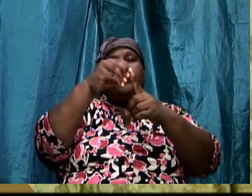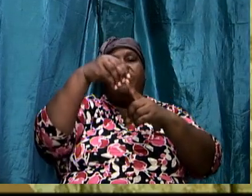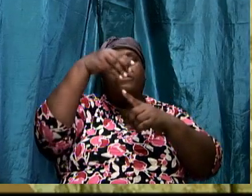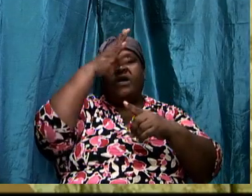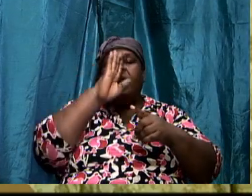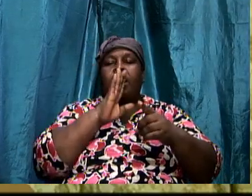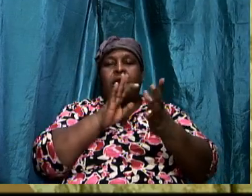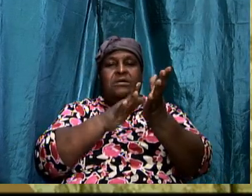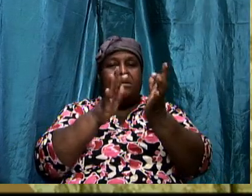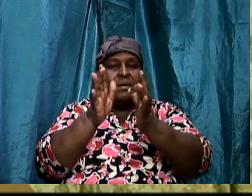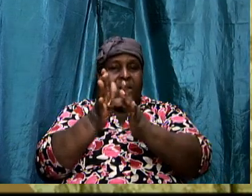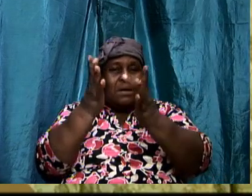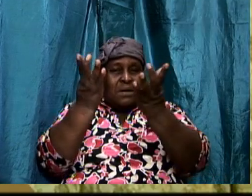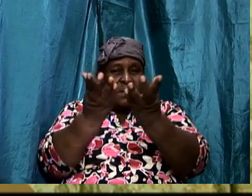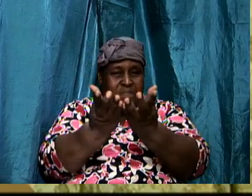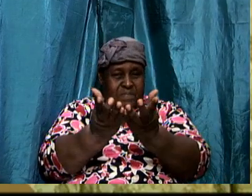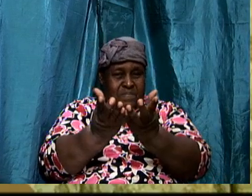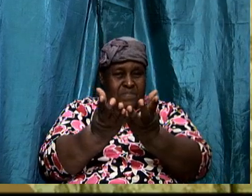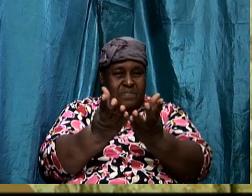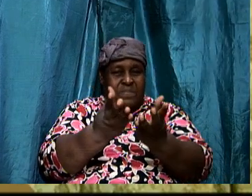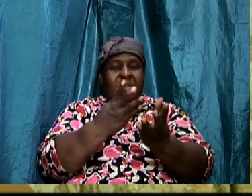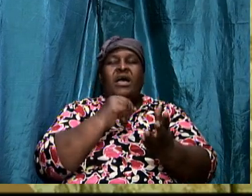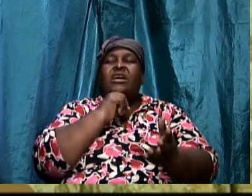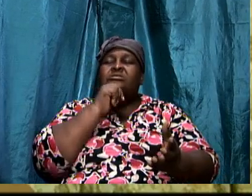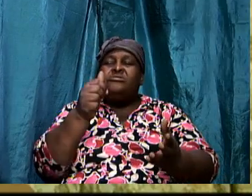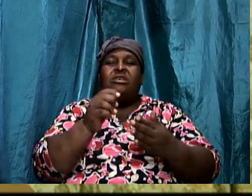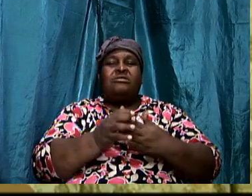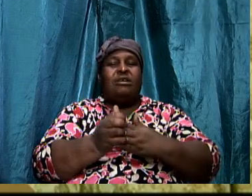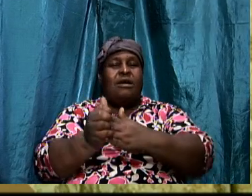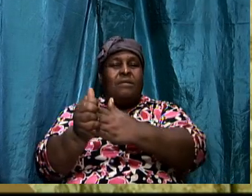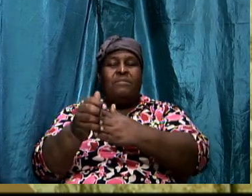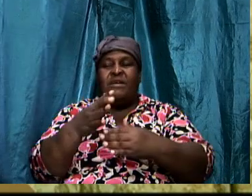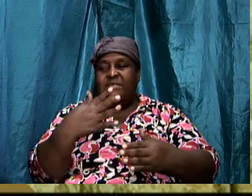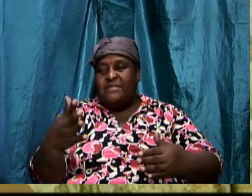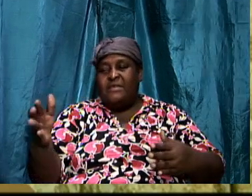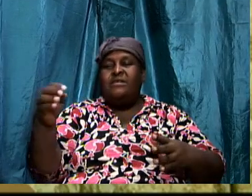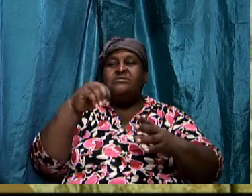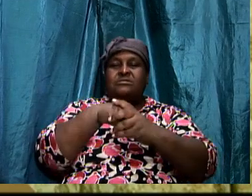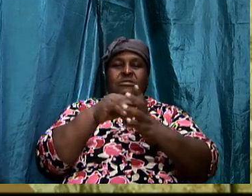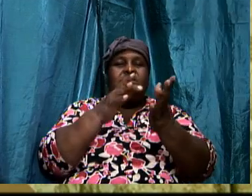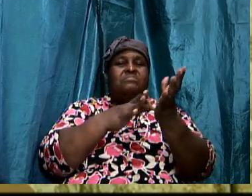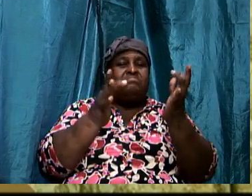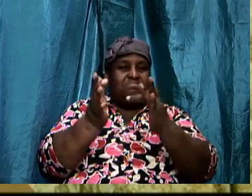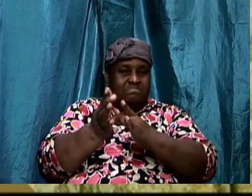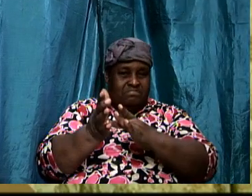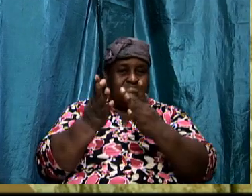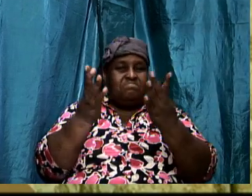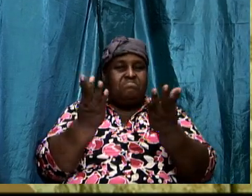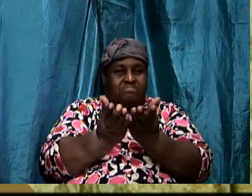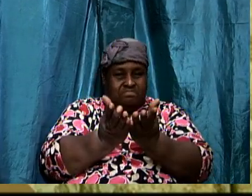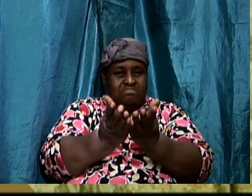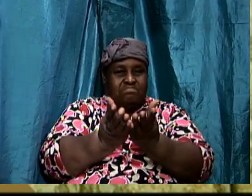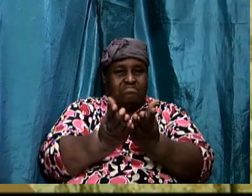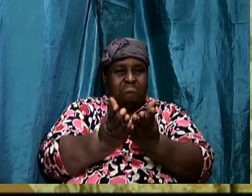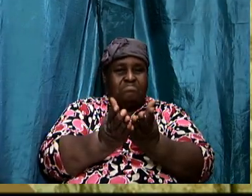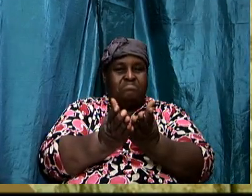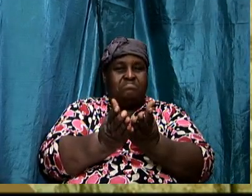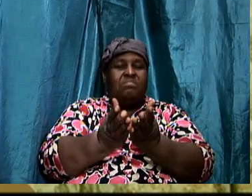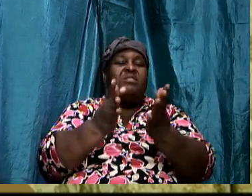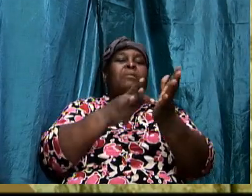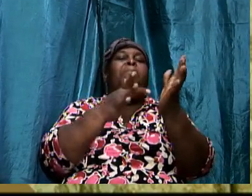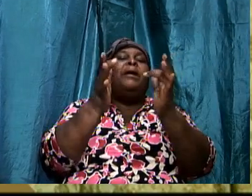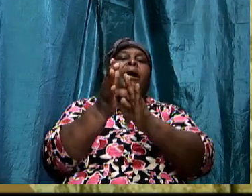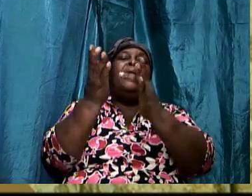guided by the things that are contained in the Word. This book is everything. And I